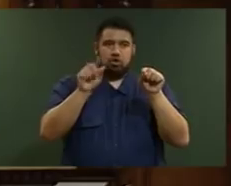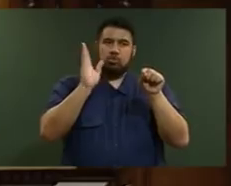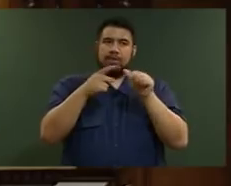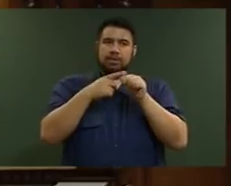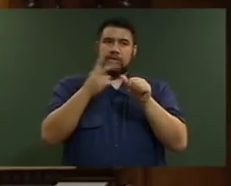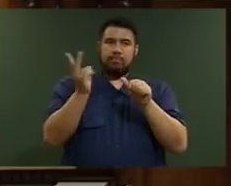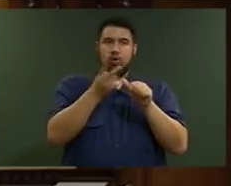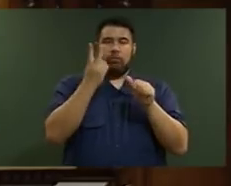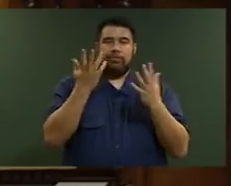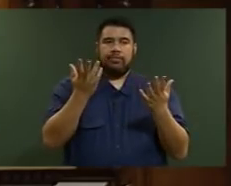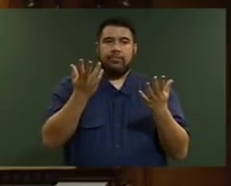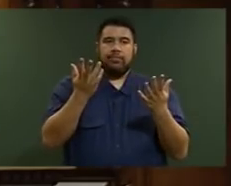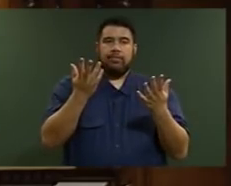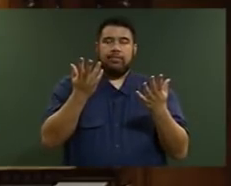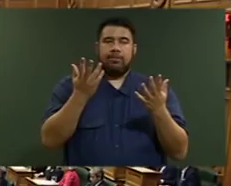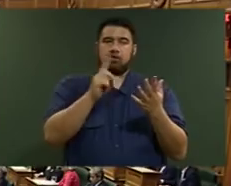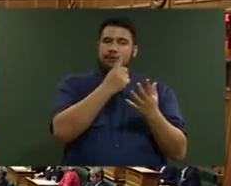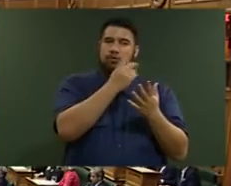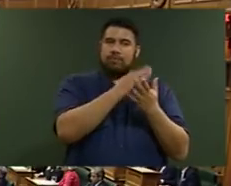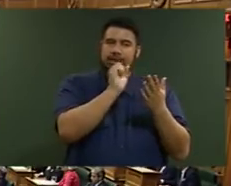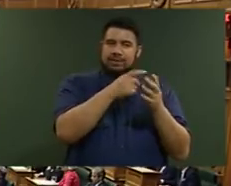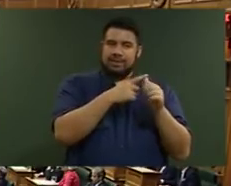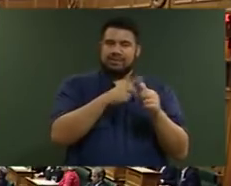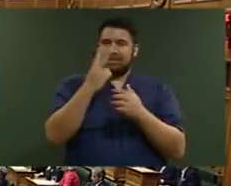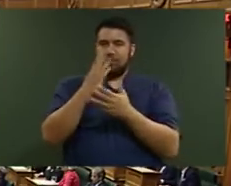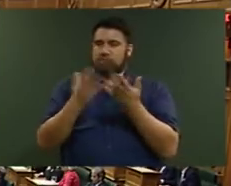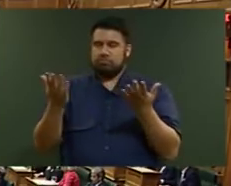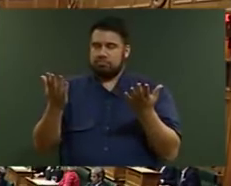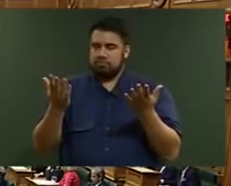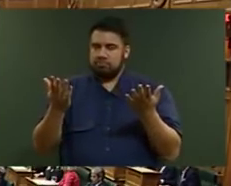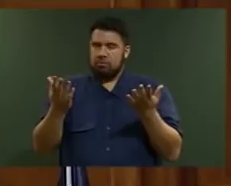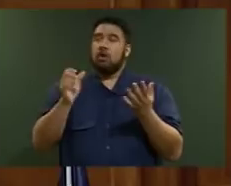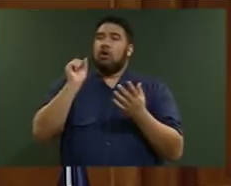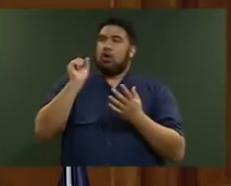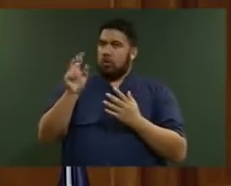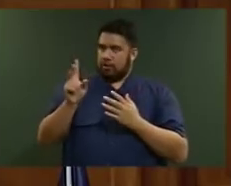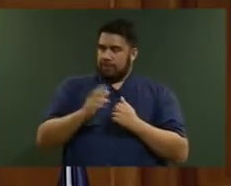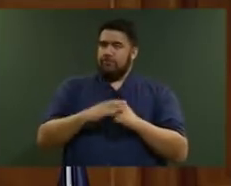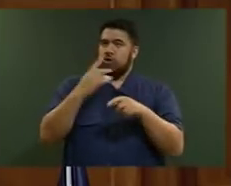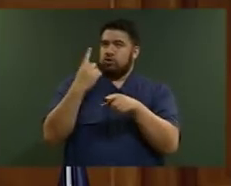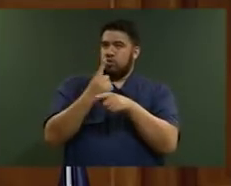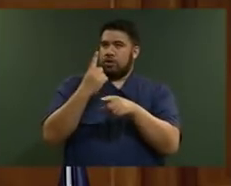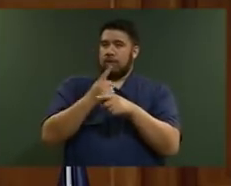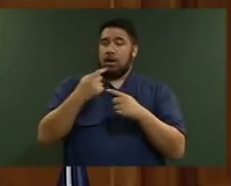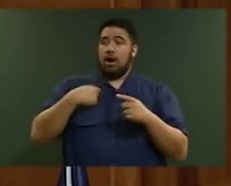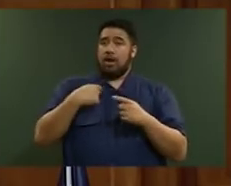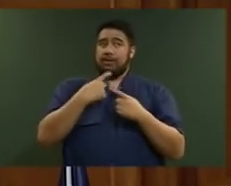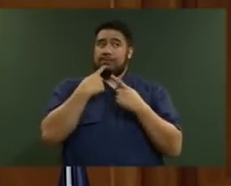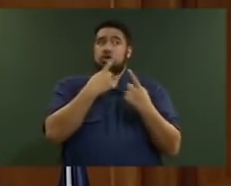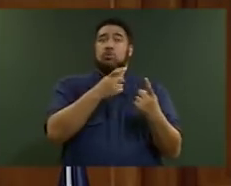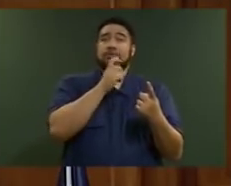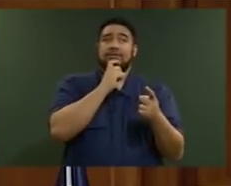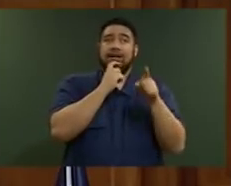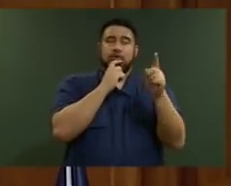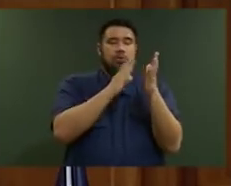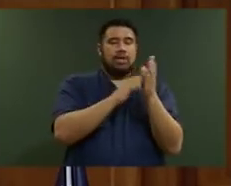saying sunrise doesn't get him there for the second part. Point Speaker. In respect of instructing officials at EMBY to release